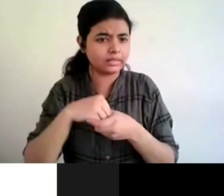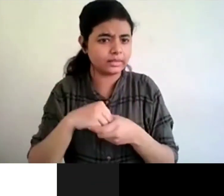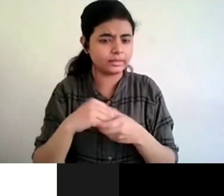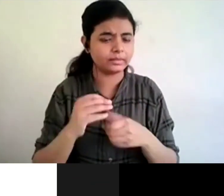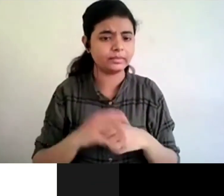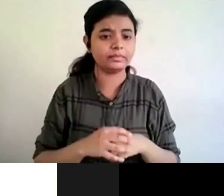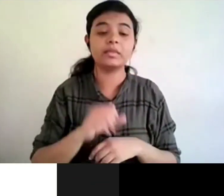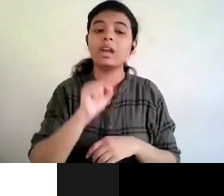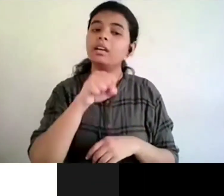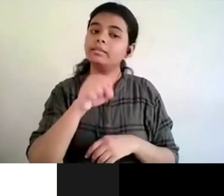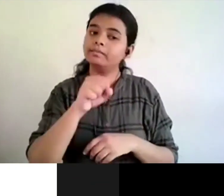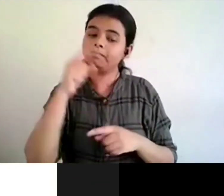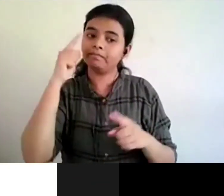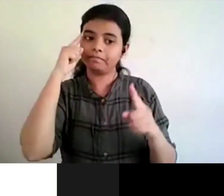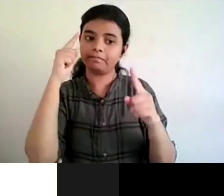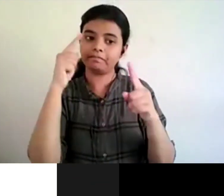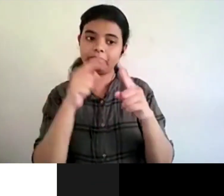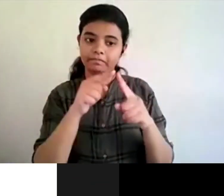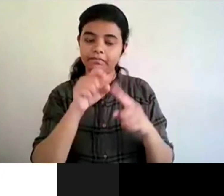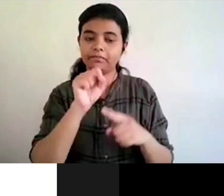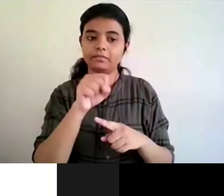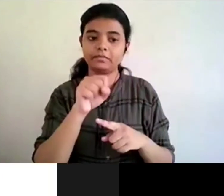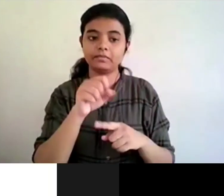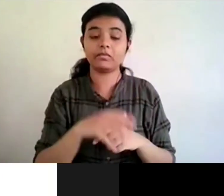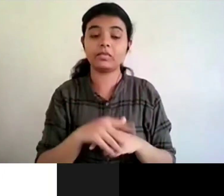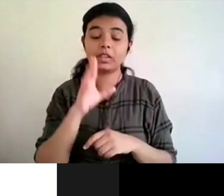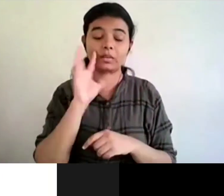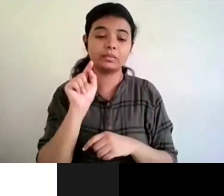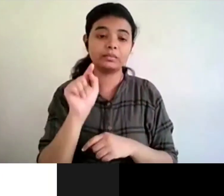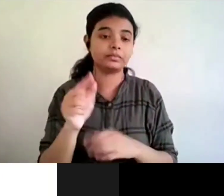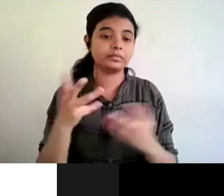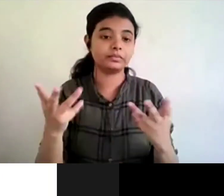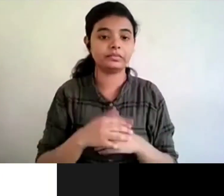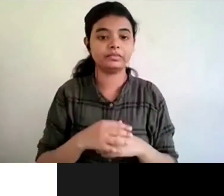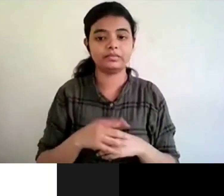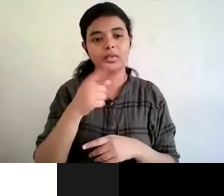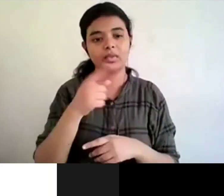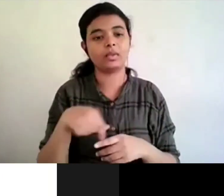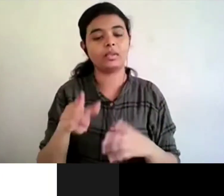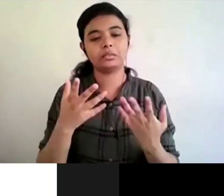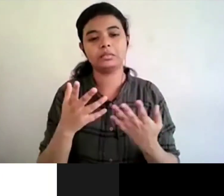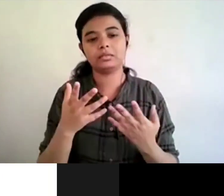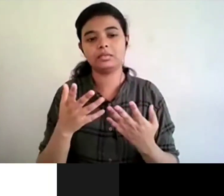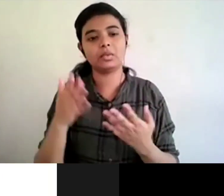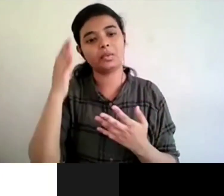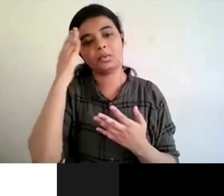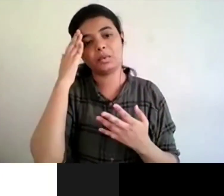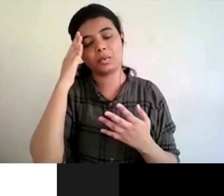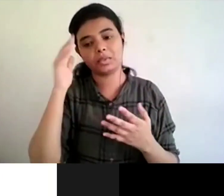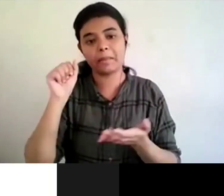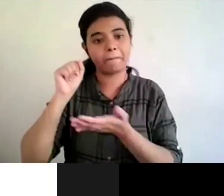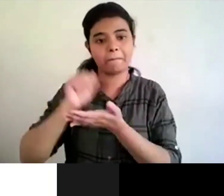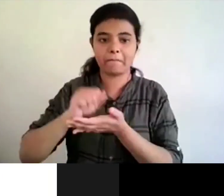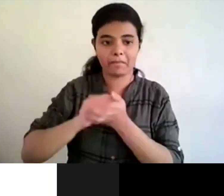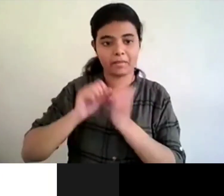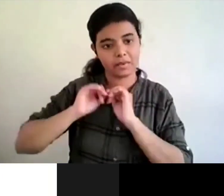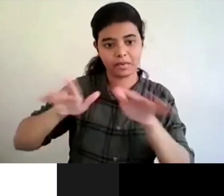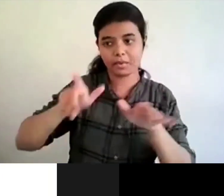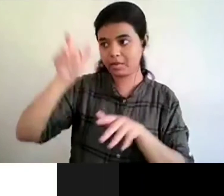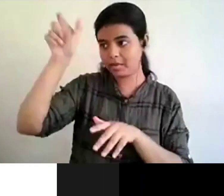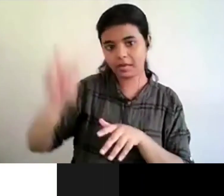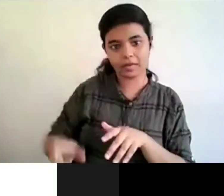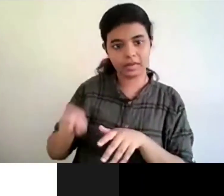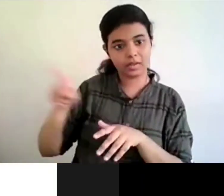i completely i think the key is that uh you see even publishers uh what we found out i mean they had no